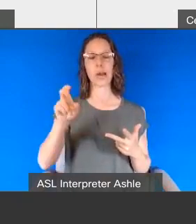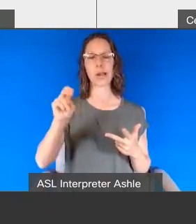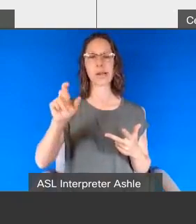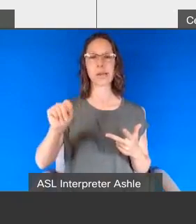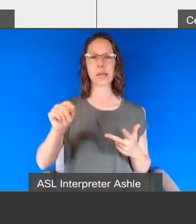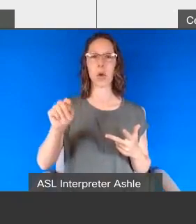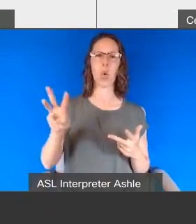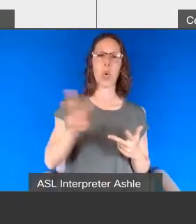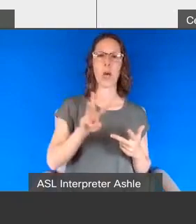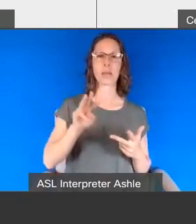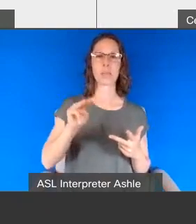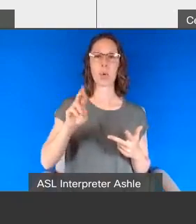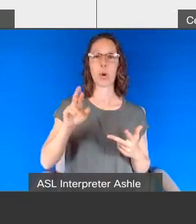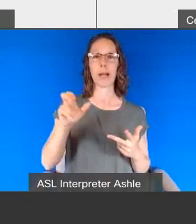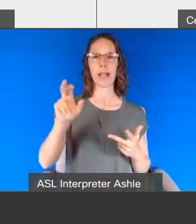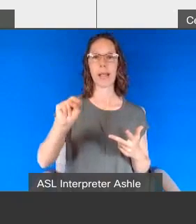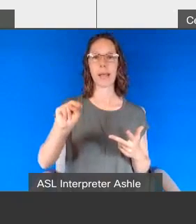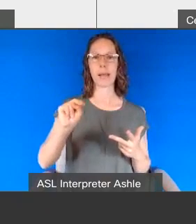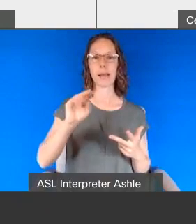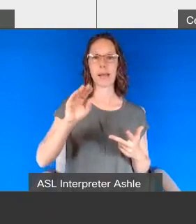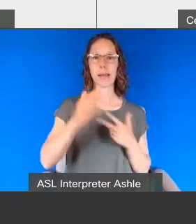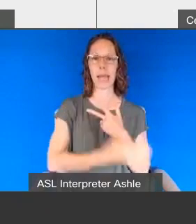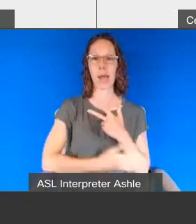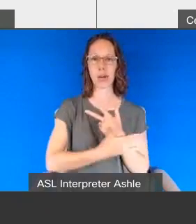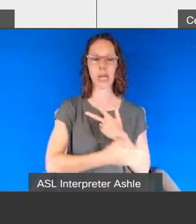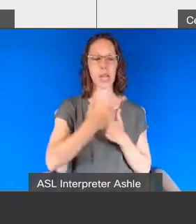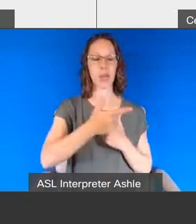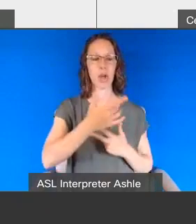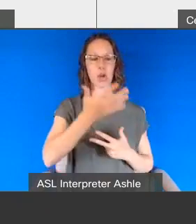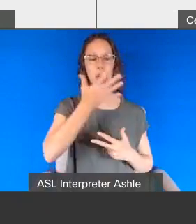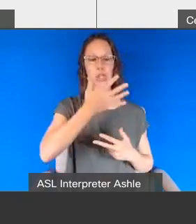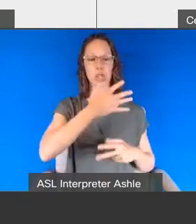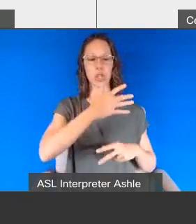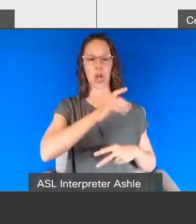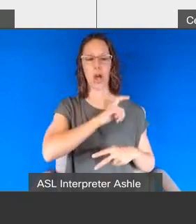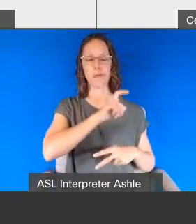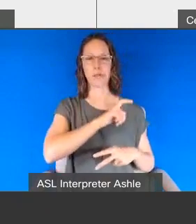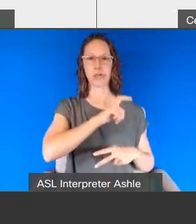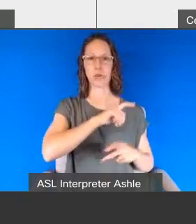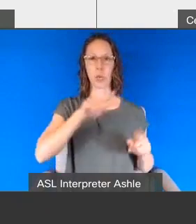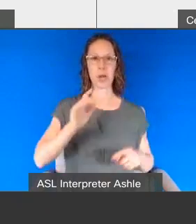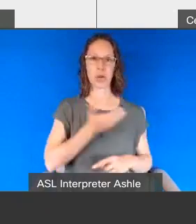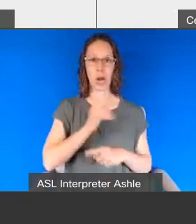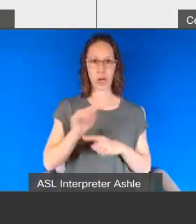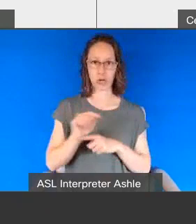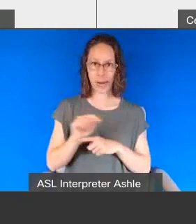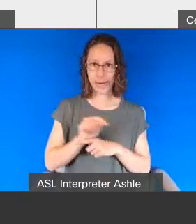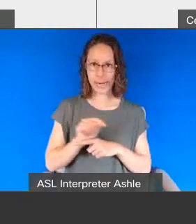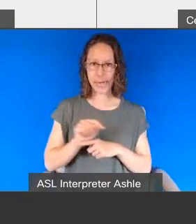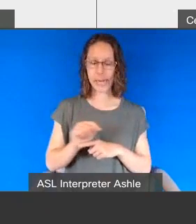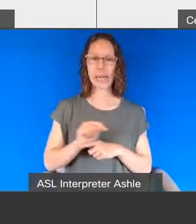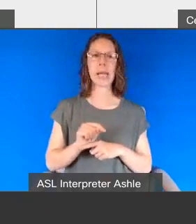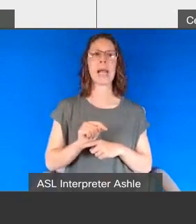county who said that one of his corrections officers had recently uh attended our training and